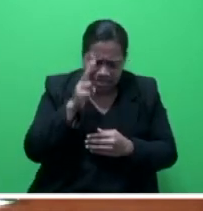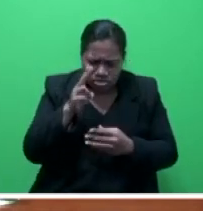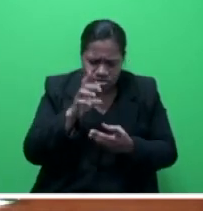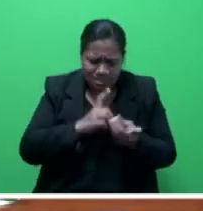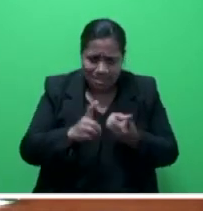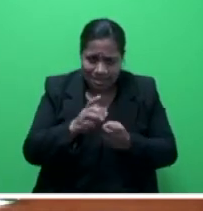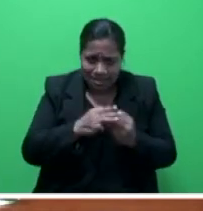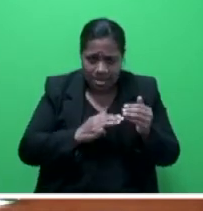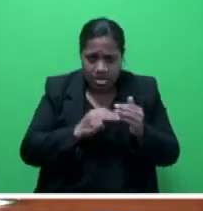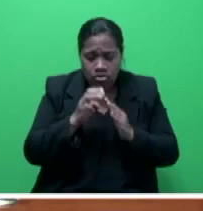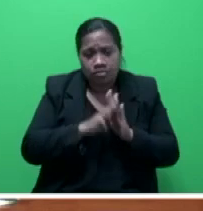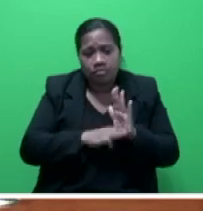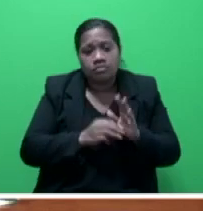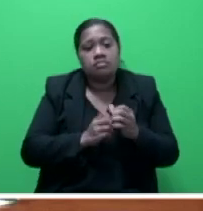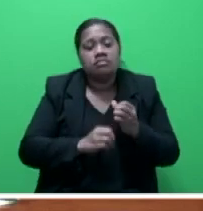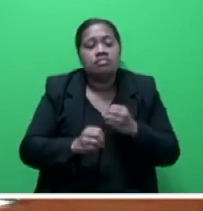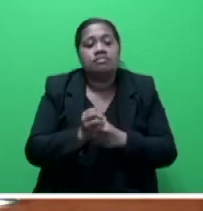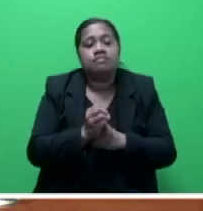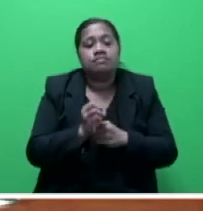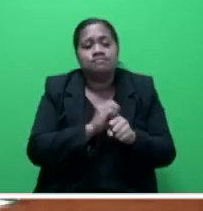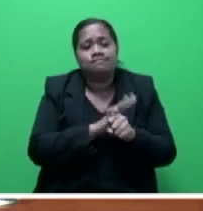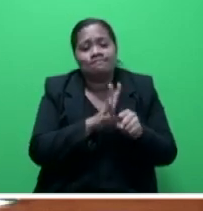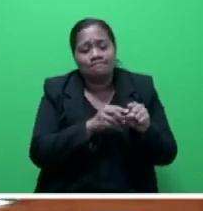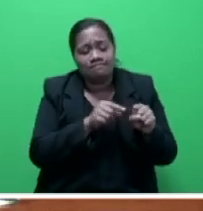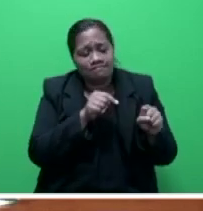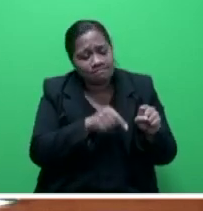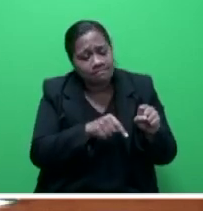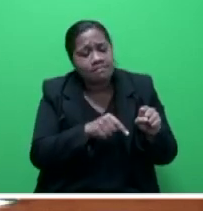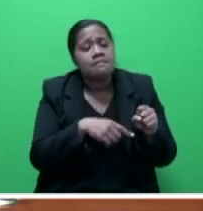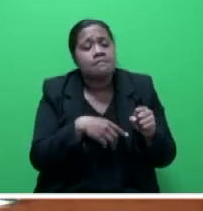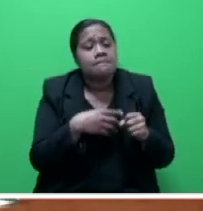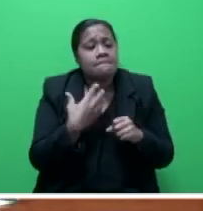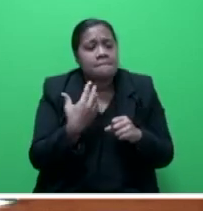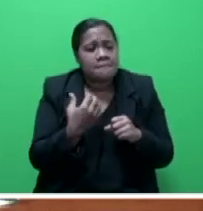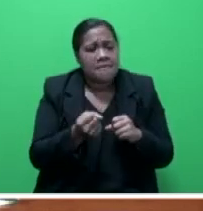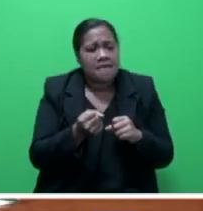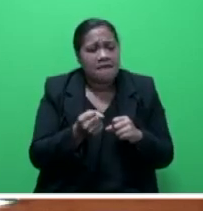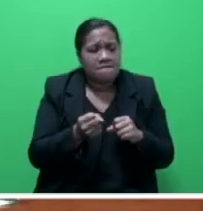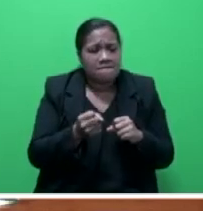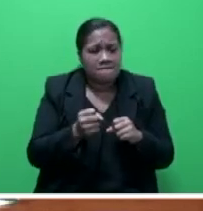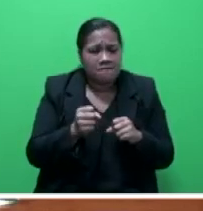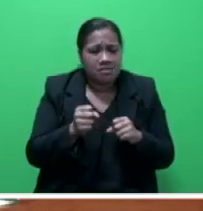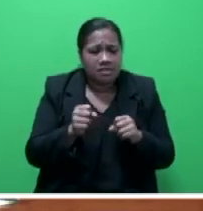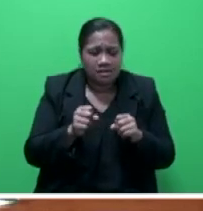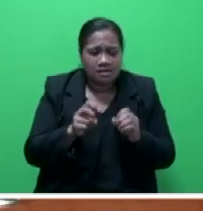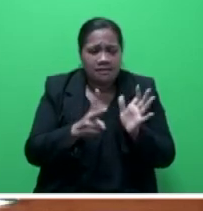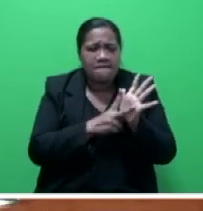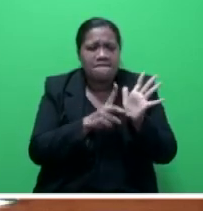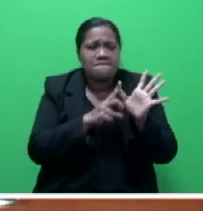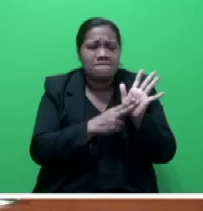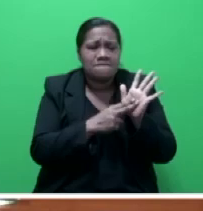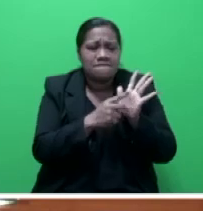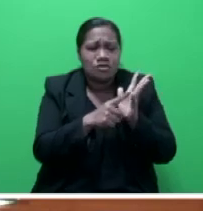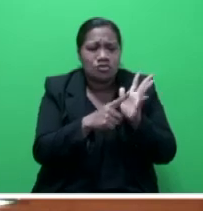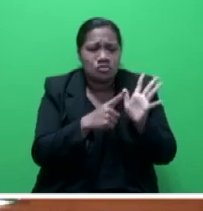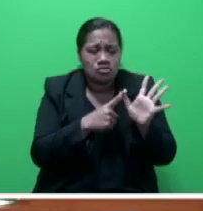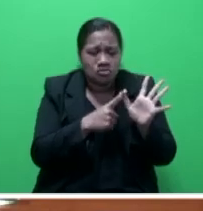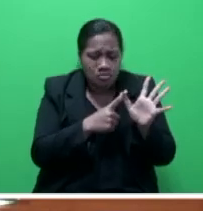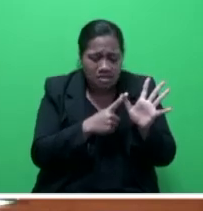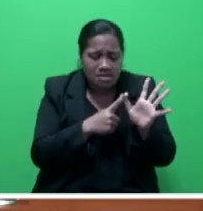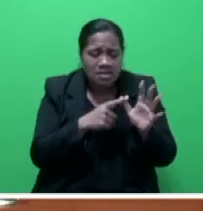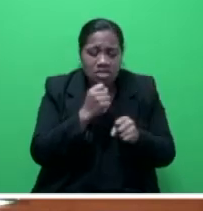And for COVID-19 in particular, we already have the Vanua GIS platform. Under the Vanua GIS platform,